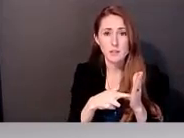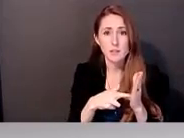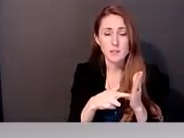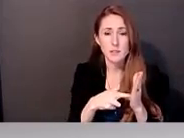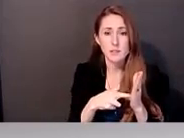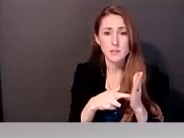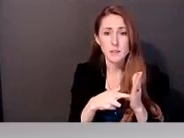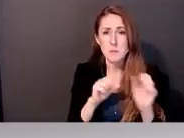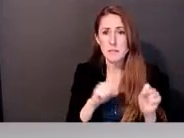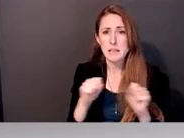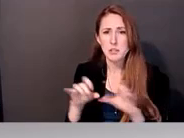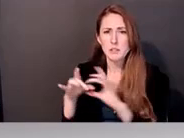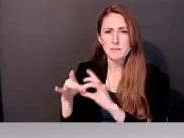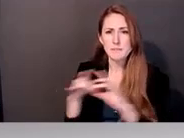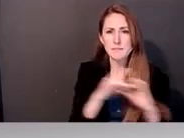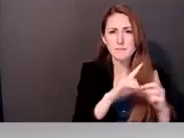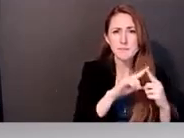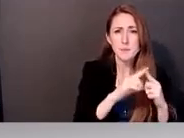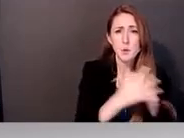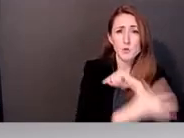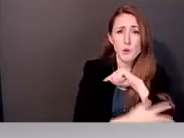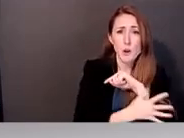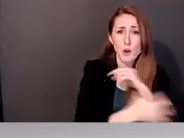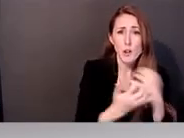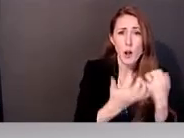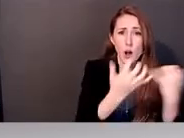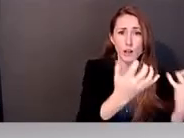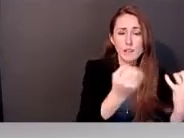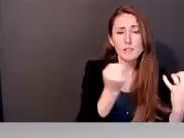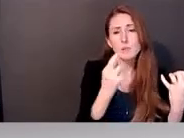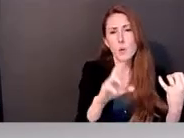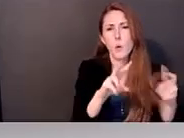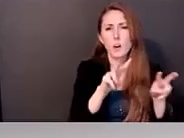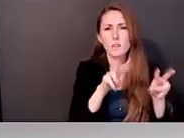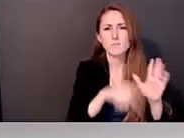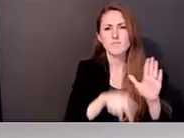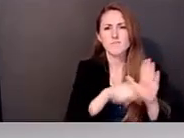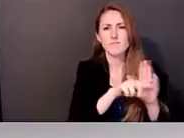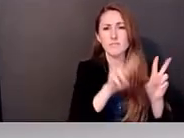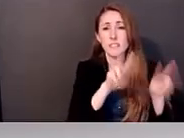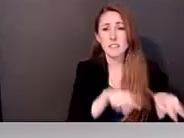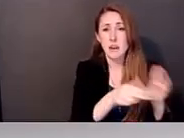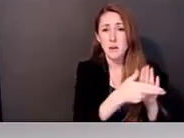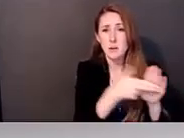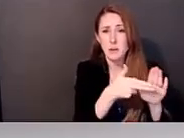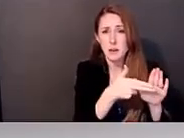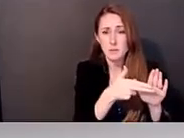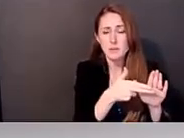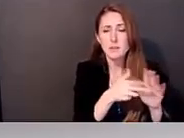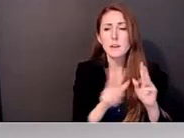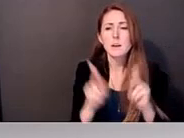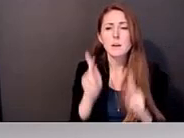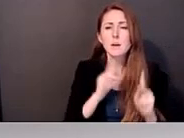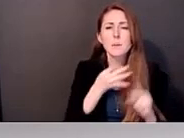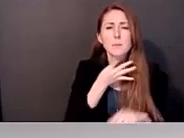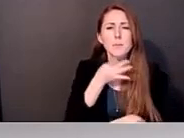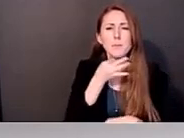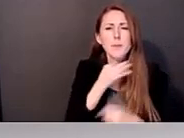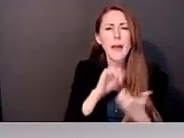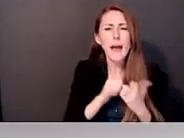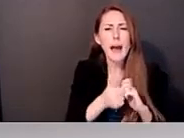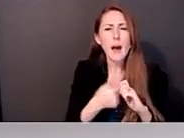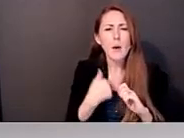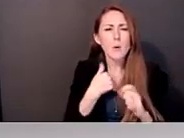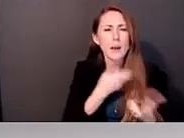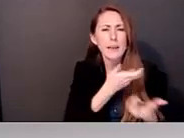to rural audiences or to stereotypes about them is people wondering, um, how to engage community